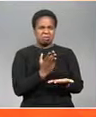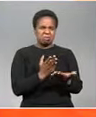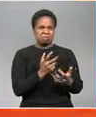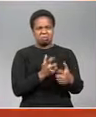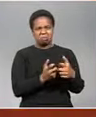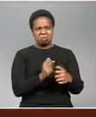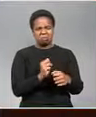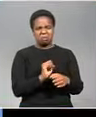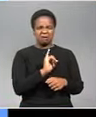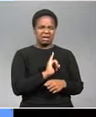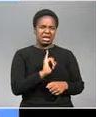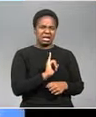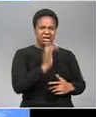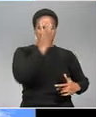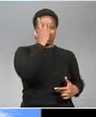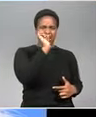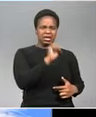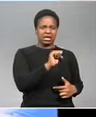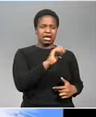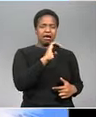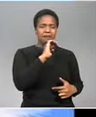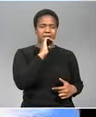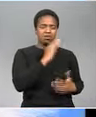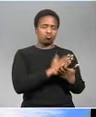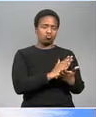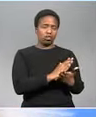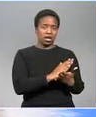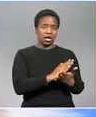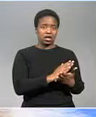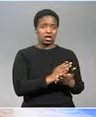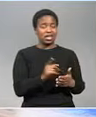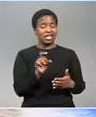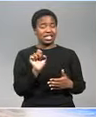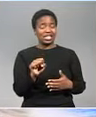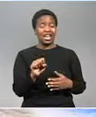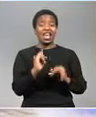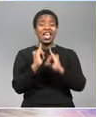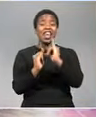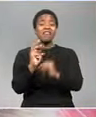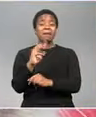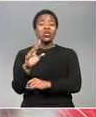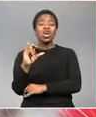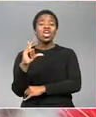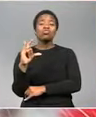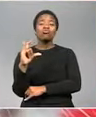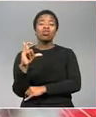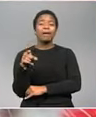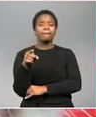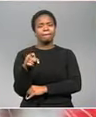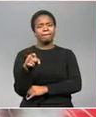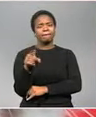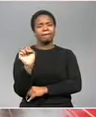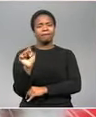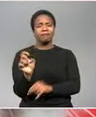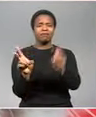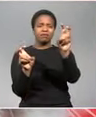tract infection news of her passing was shared uh was shared with her nearly 11 million instagram followers with a